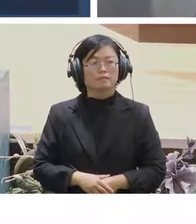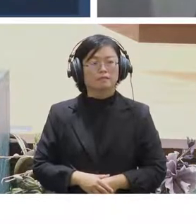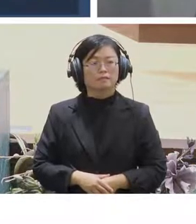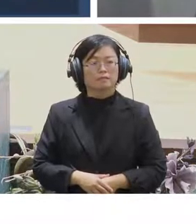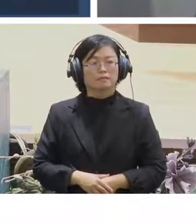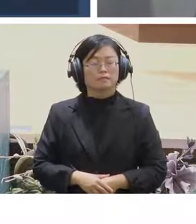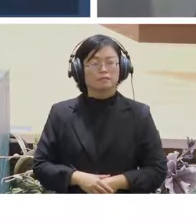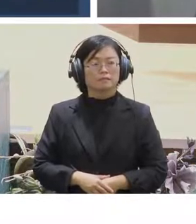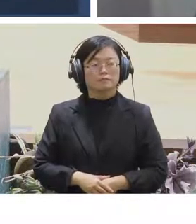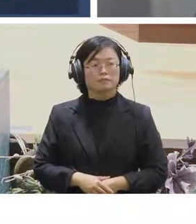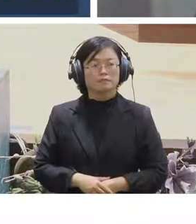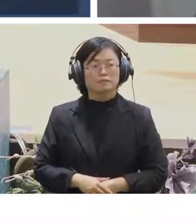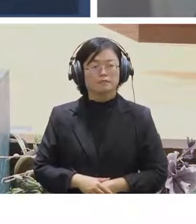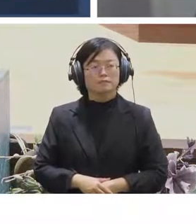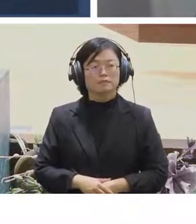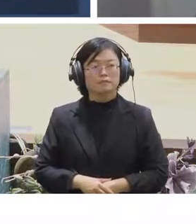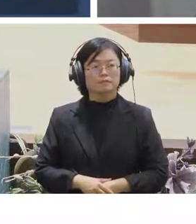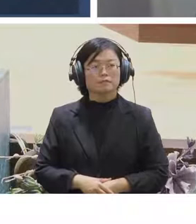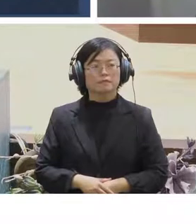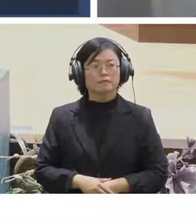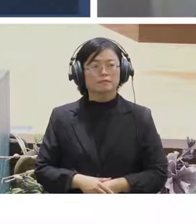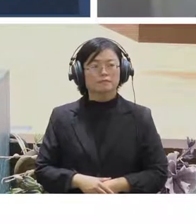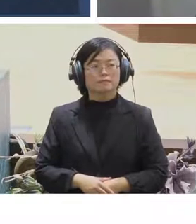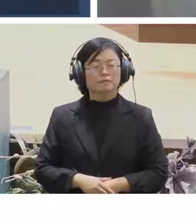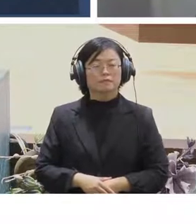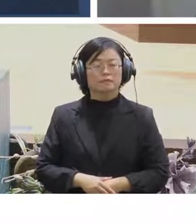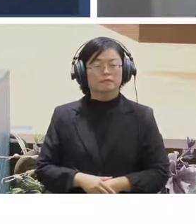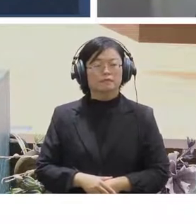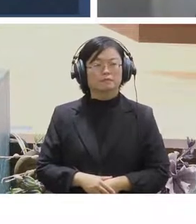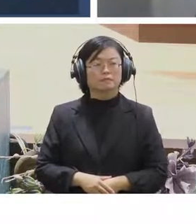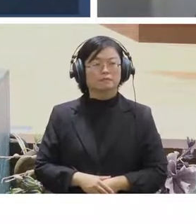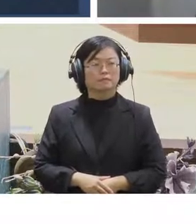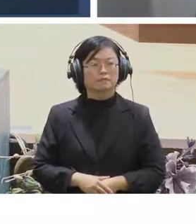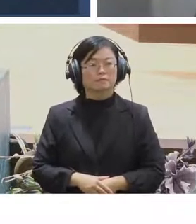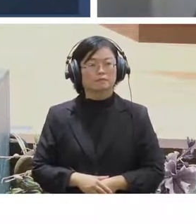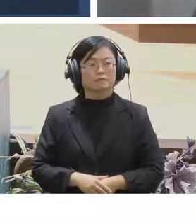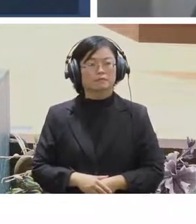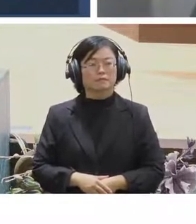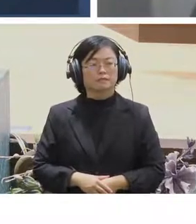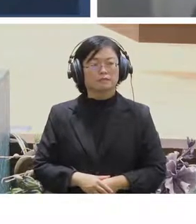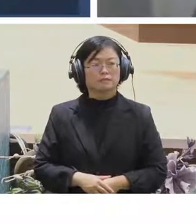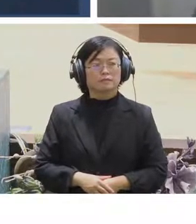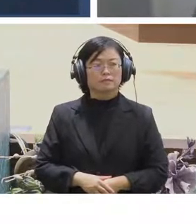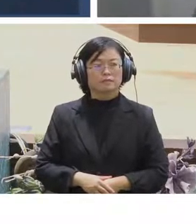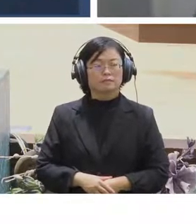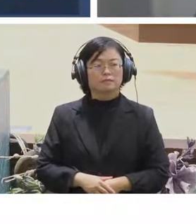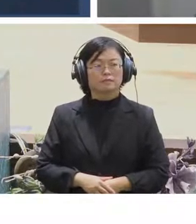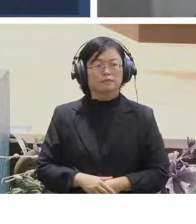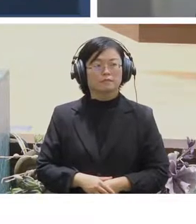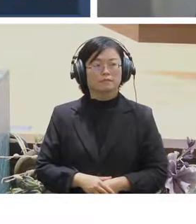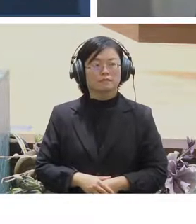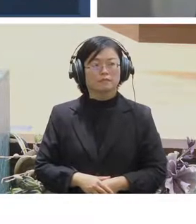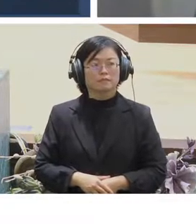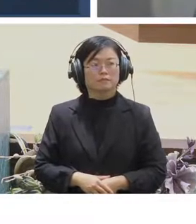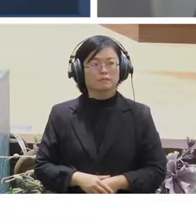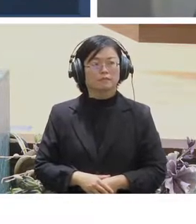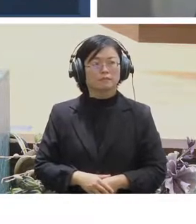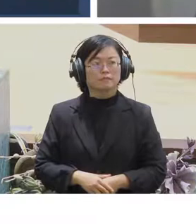to like to work on that bigger